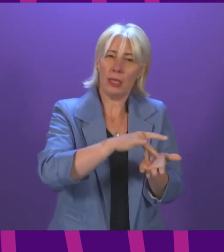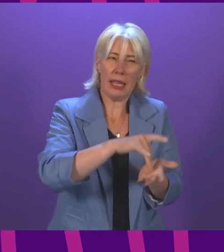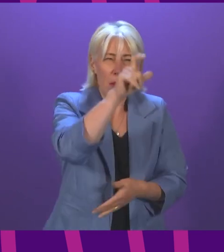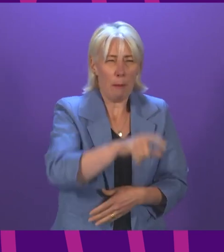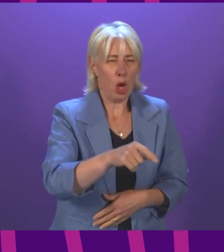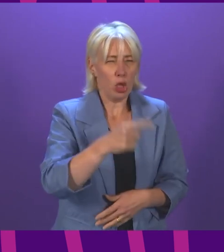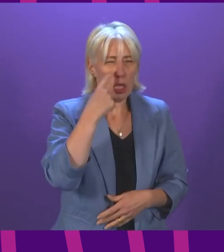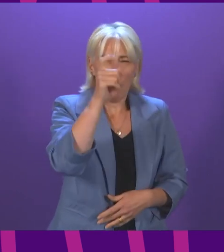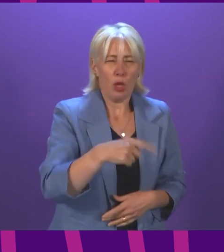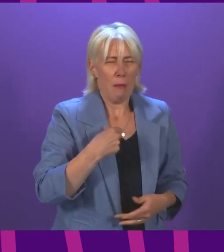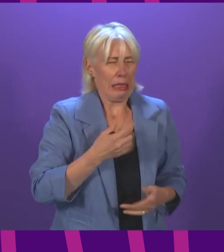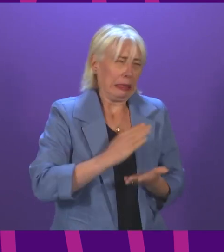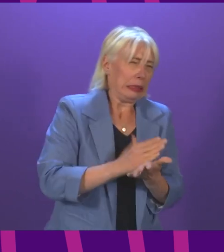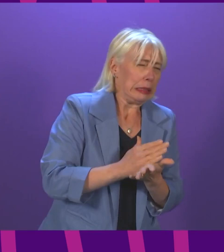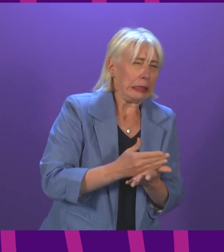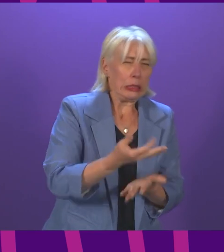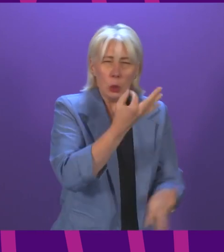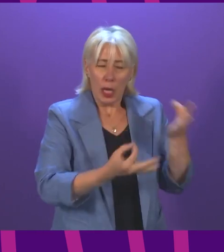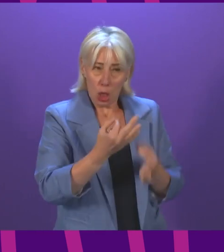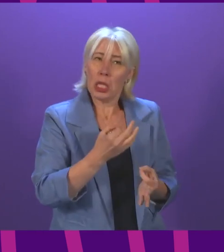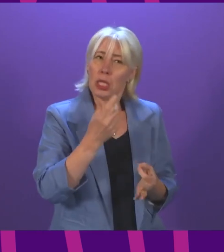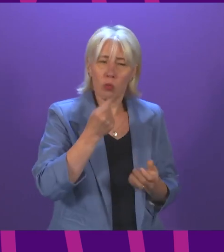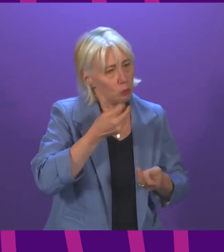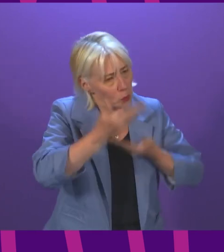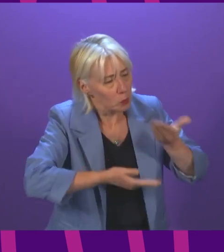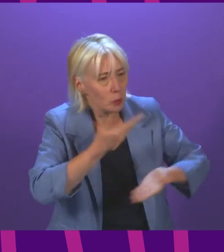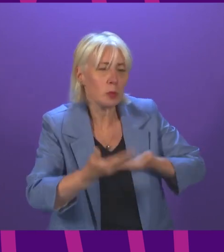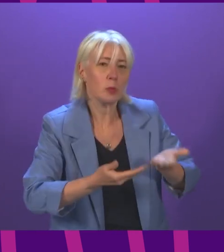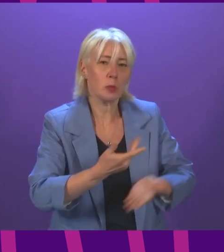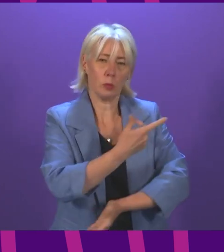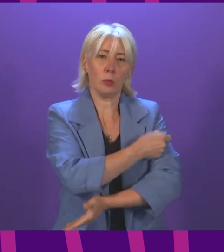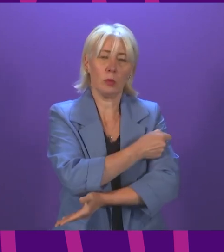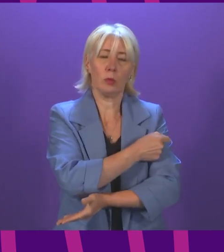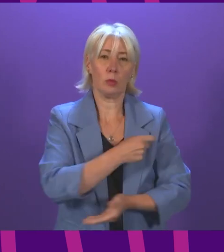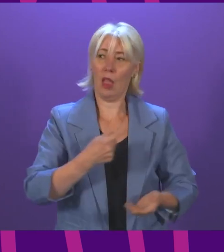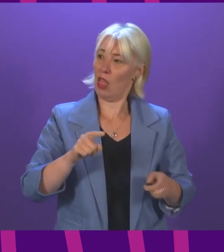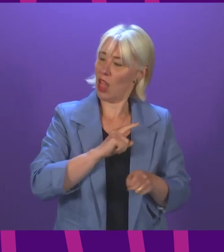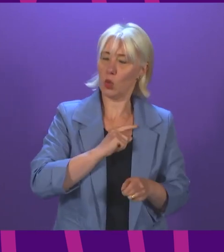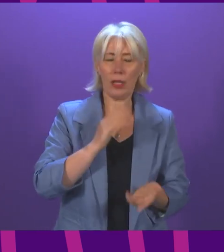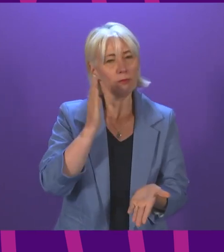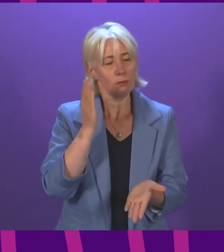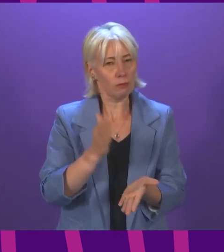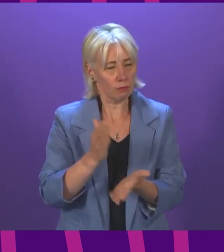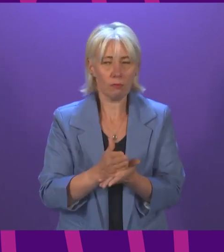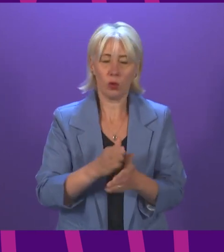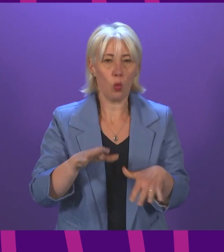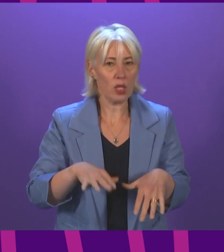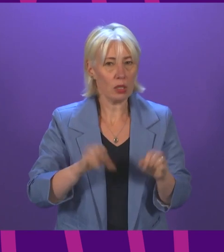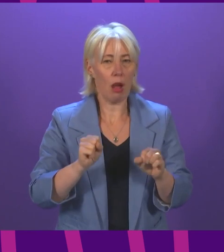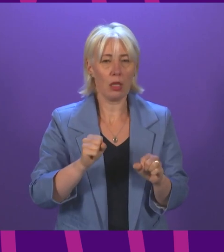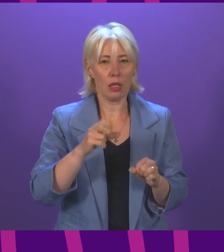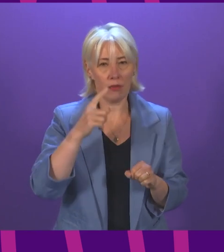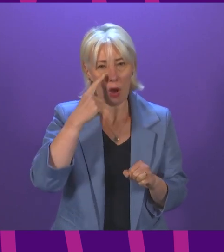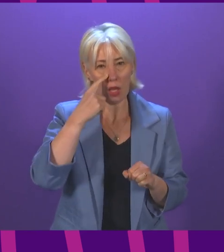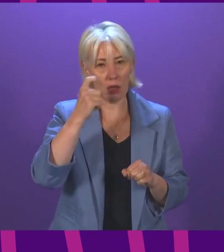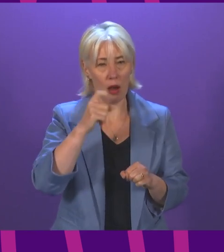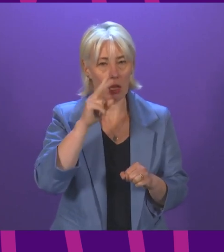young people may have. That was one of the key considerations which informed our own delivery and why we deliberately started vaccinations for young people